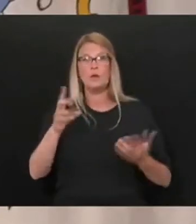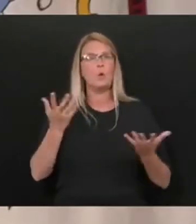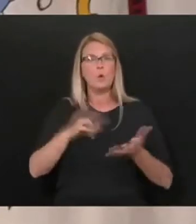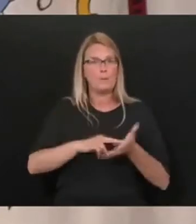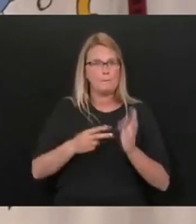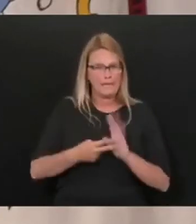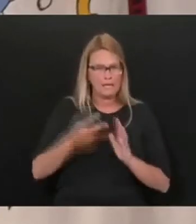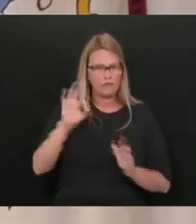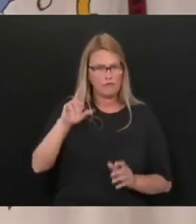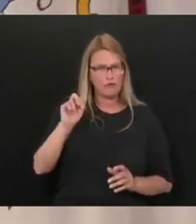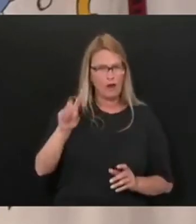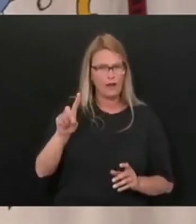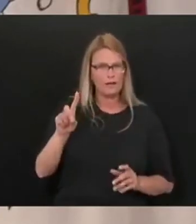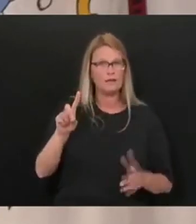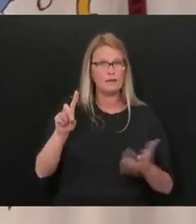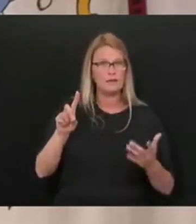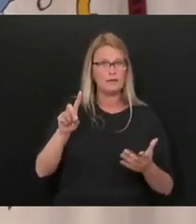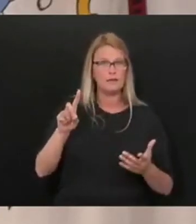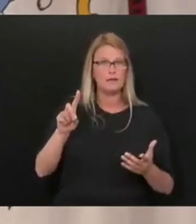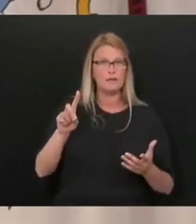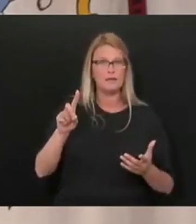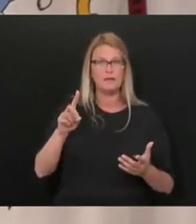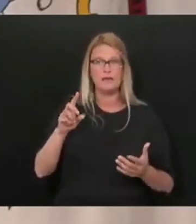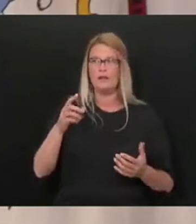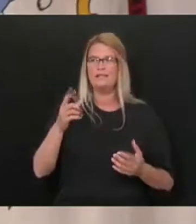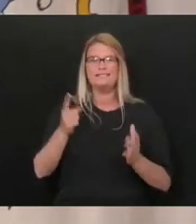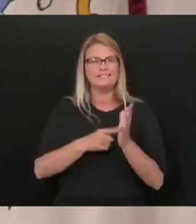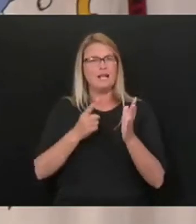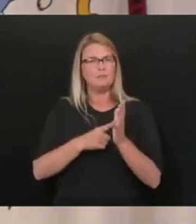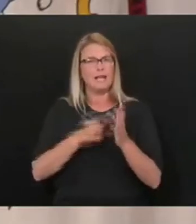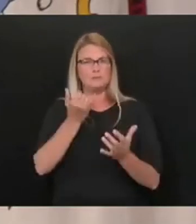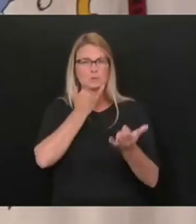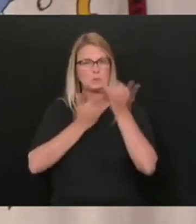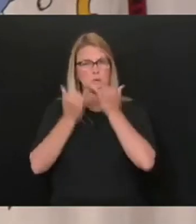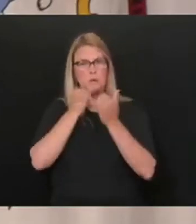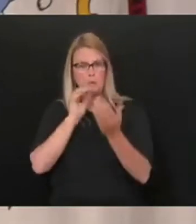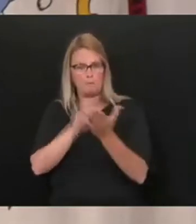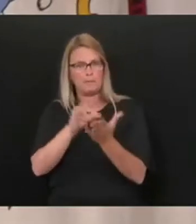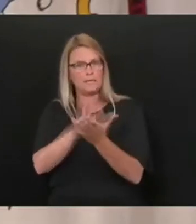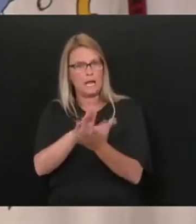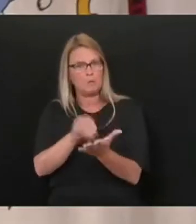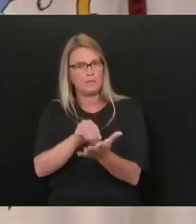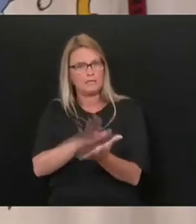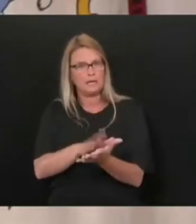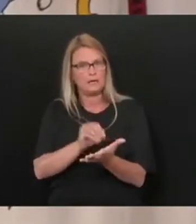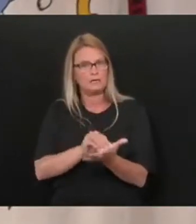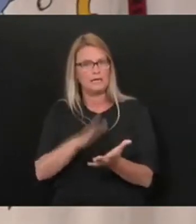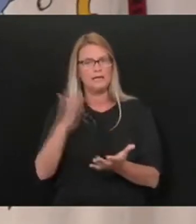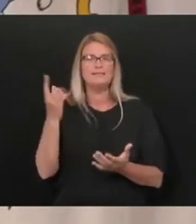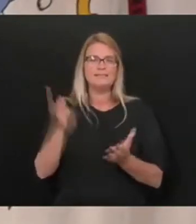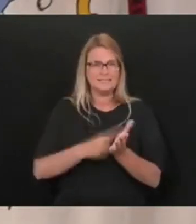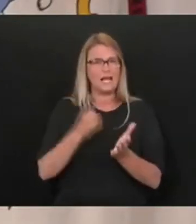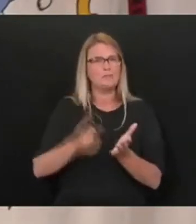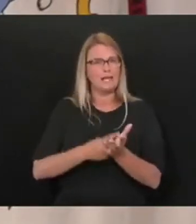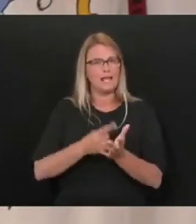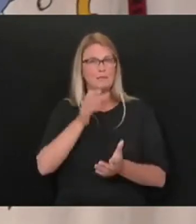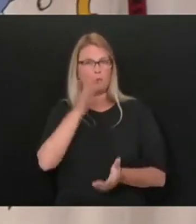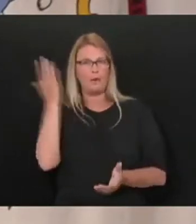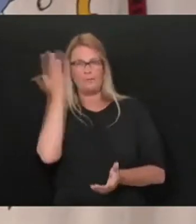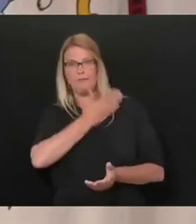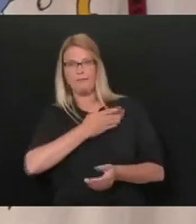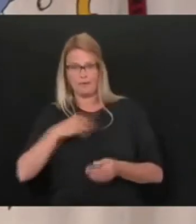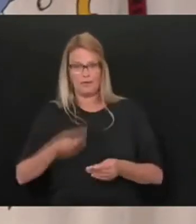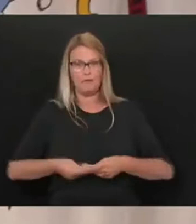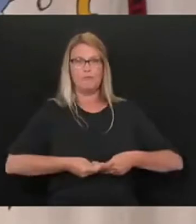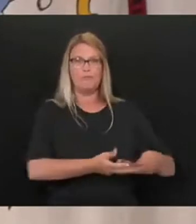you know, probably there'll be some that'll slip by. But at the end of the day, they are hurting great West